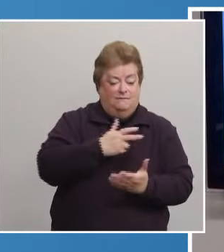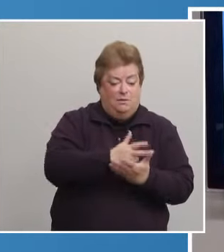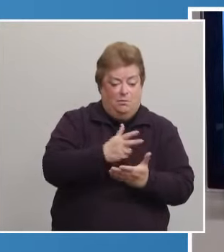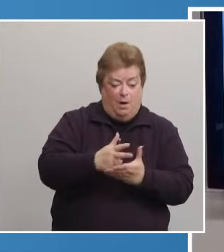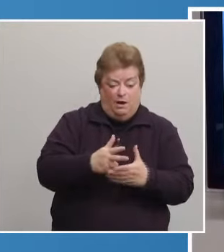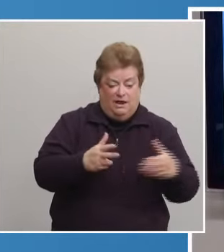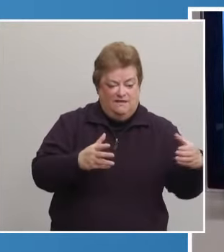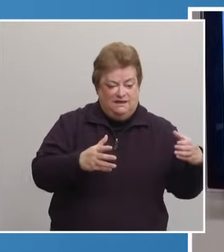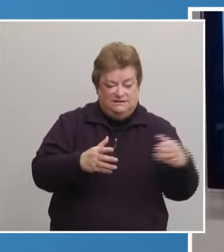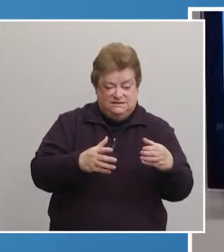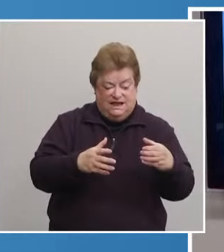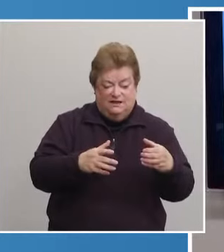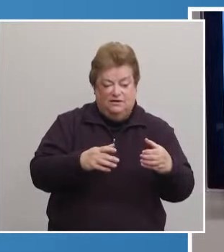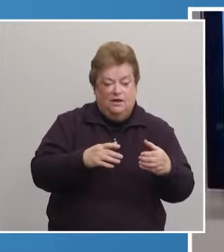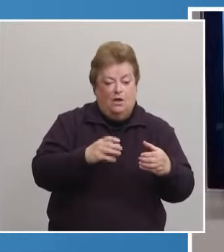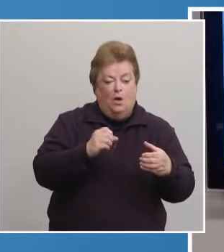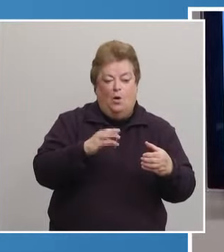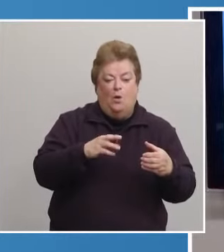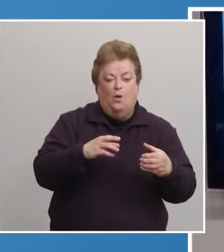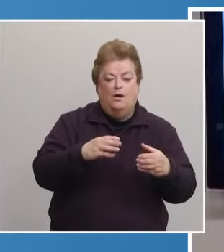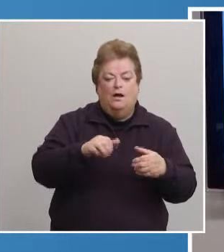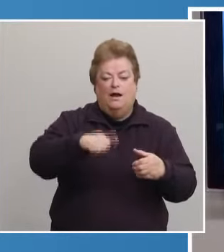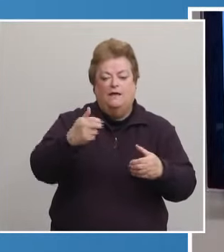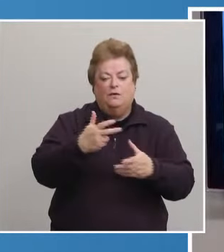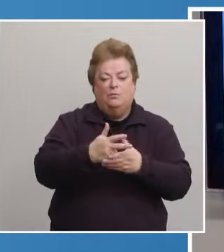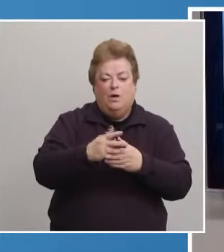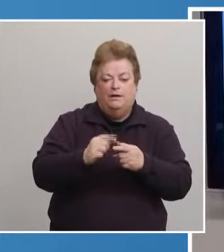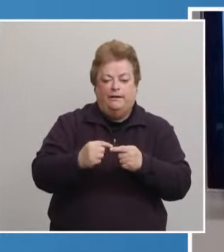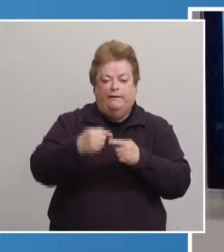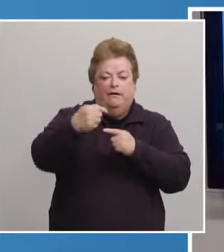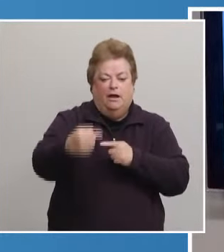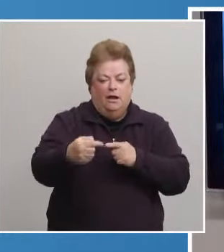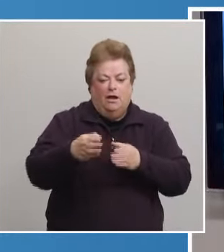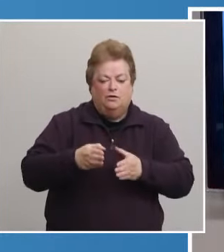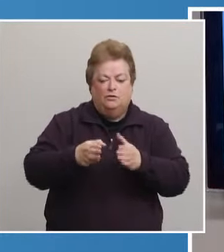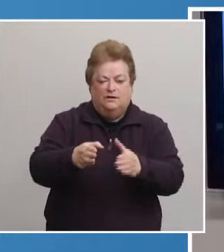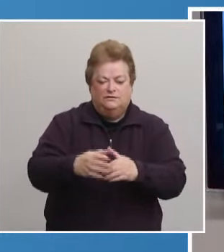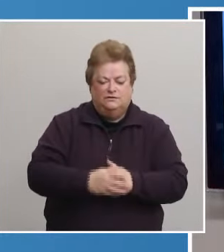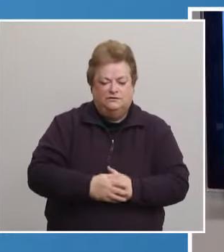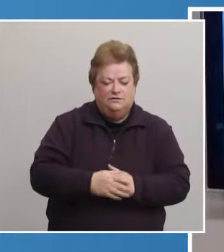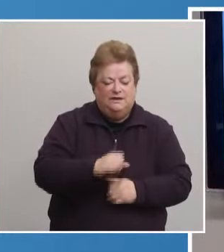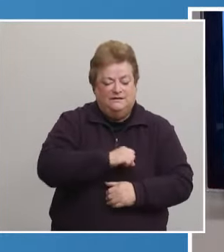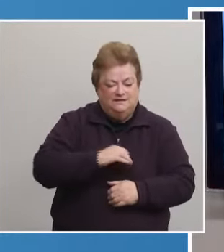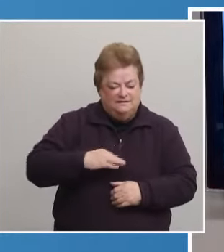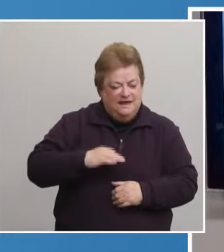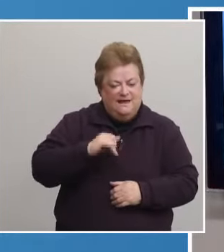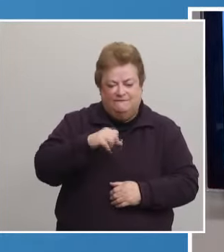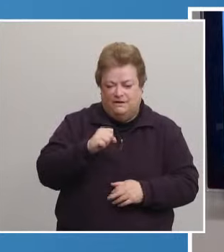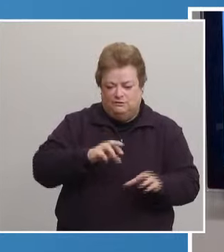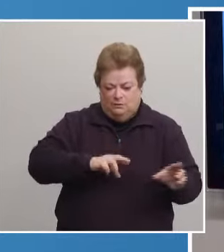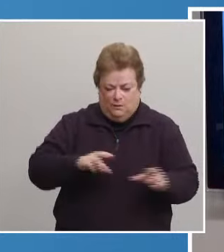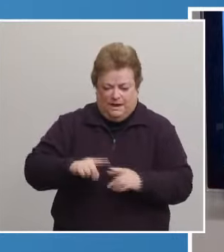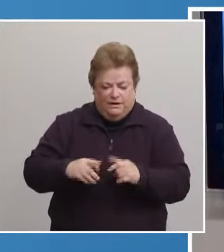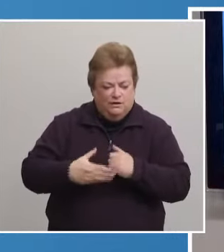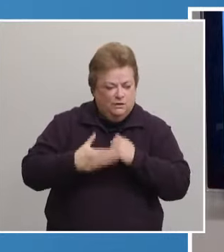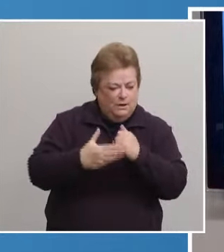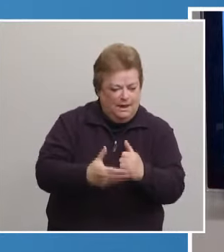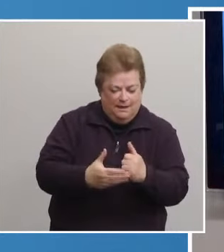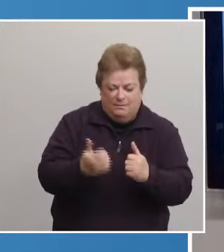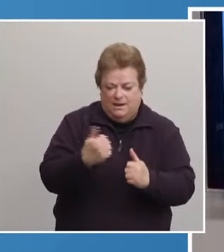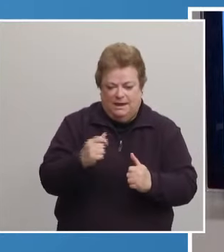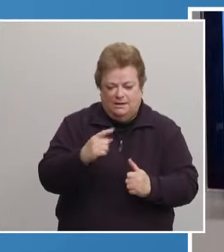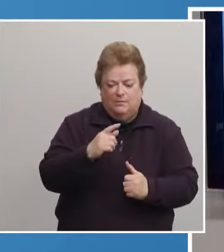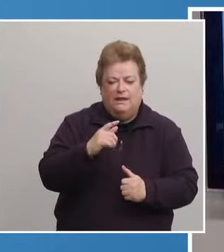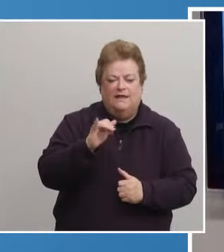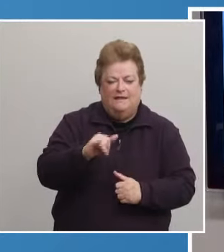very close across the street parking is available. The staff experienced in helping all kinds of patrons in a facility that is